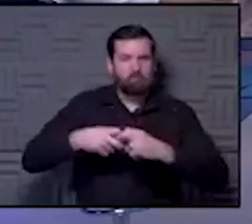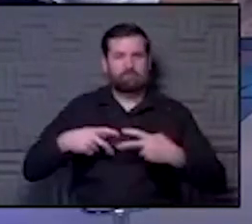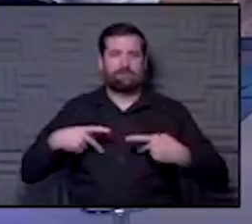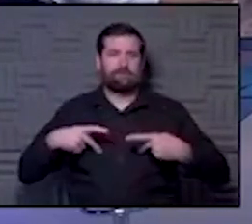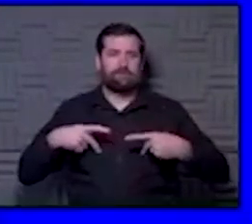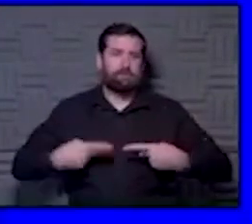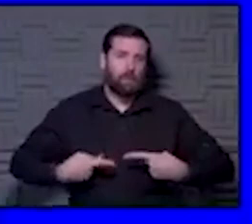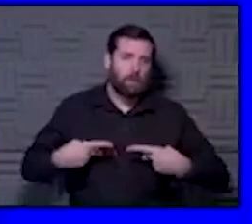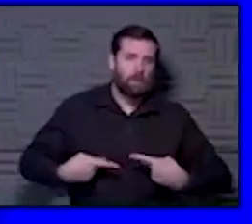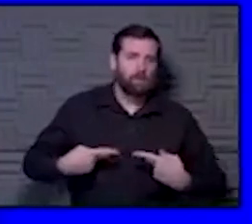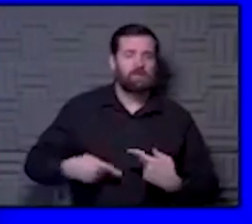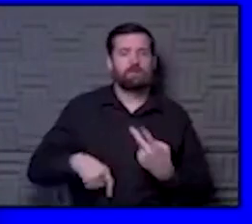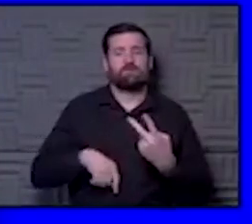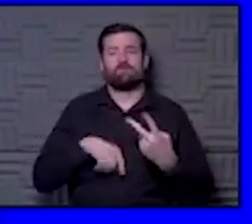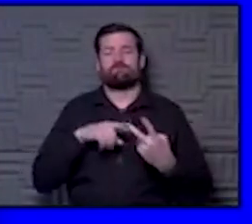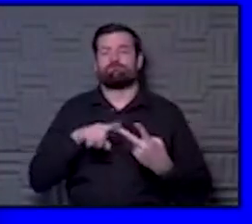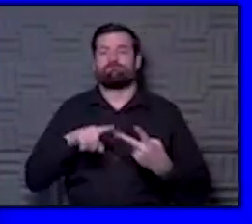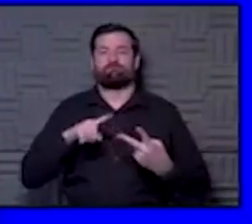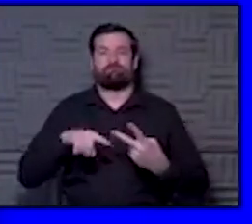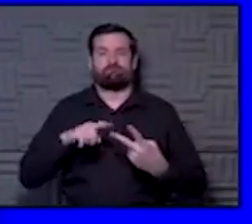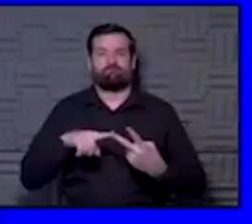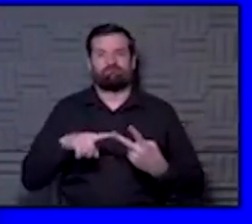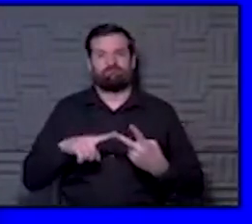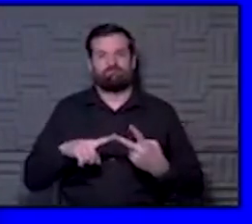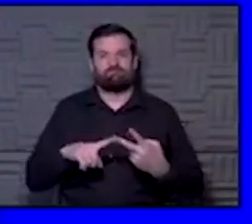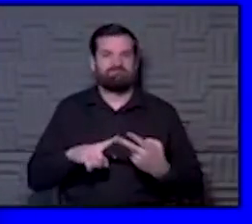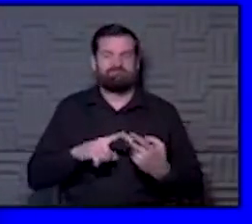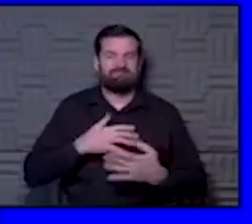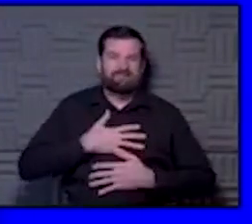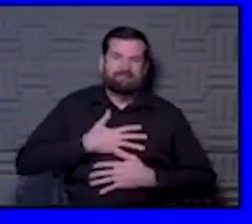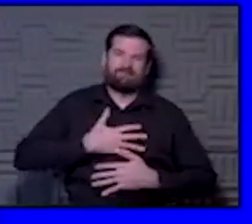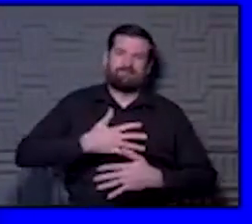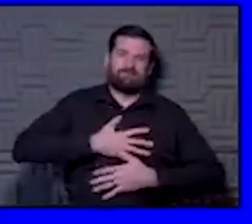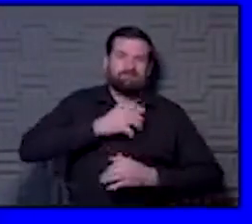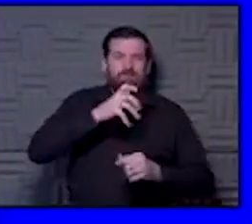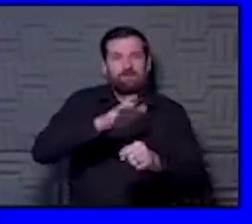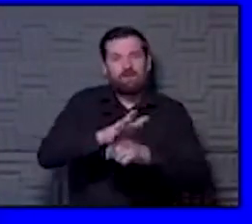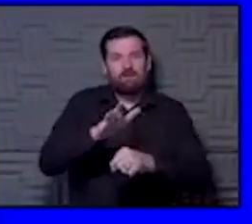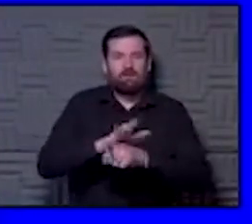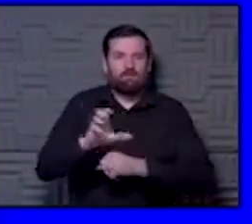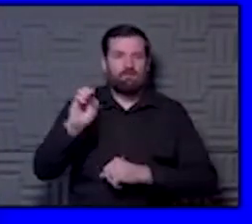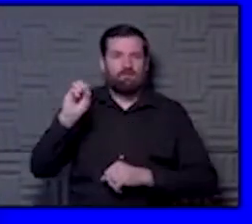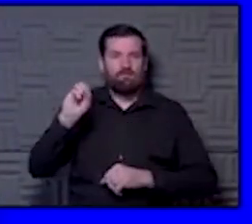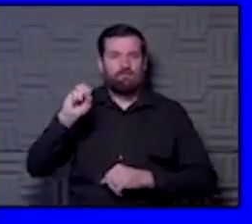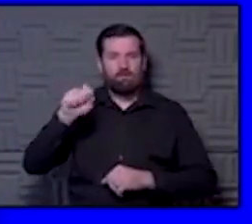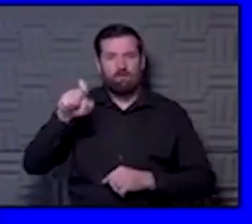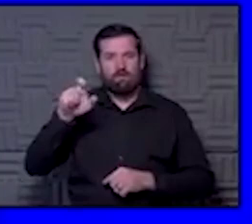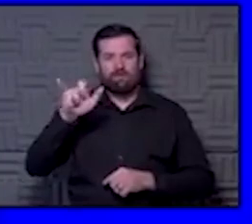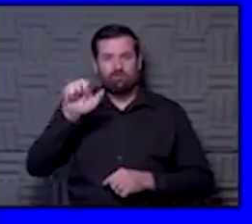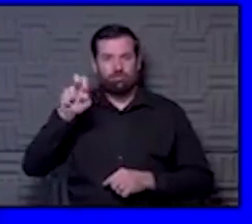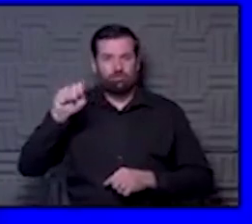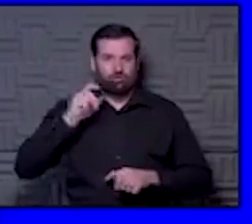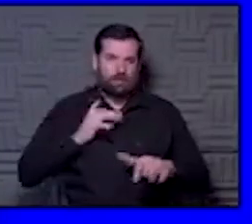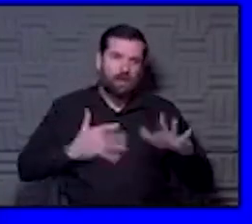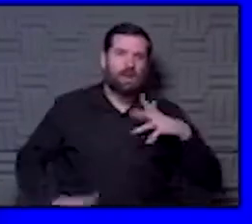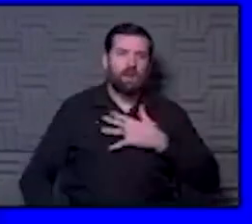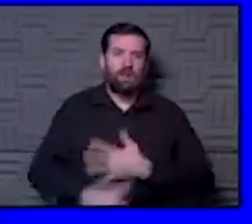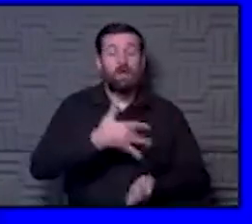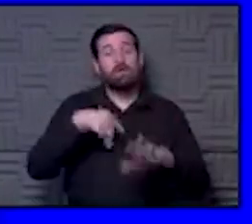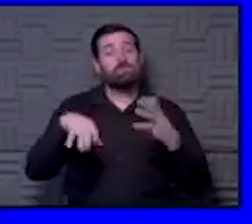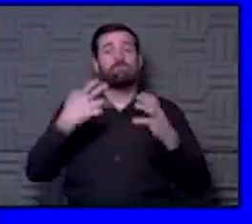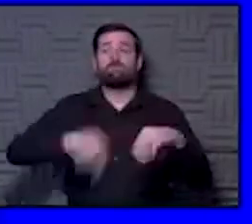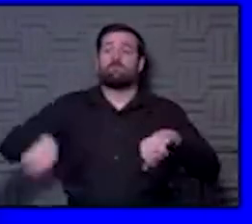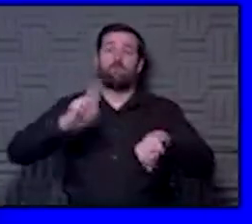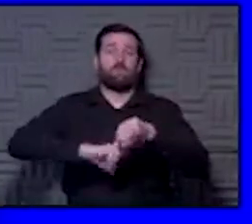that you may see from COVID and the lack of getting adequate oxygen to your tissues when people are coming to the hospital. then, of course, we know that